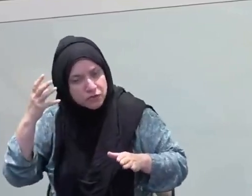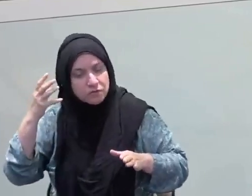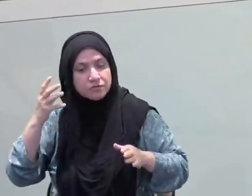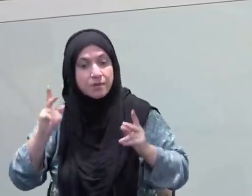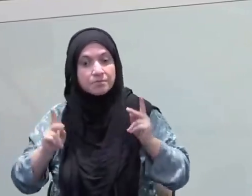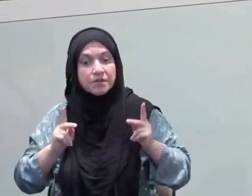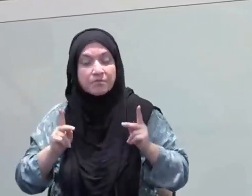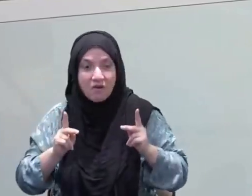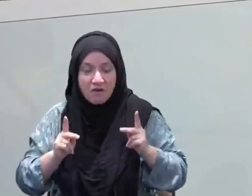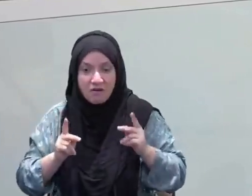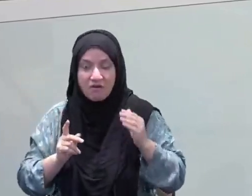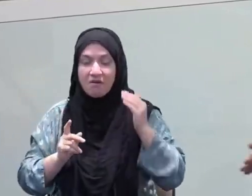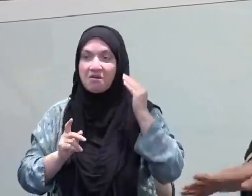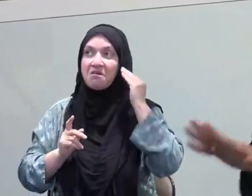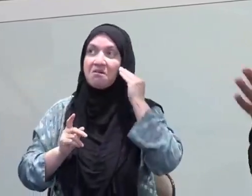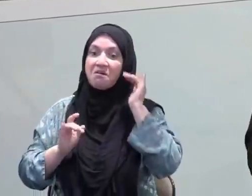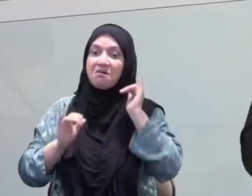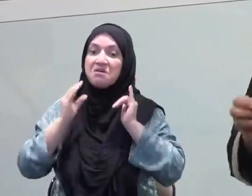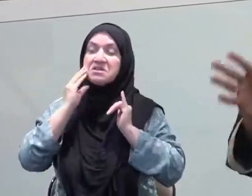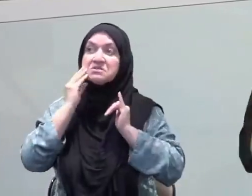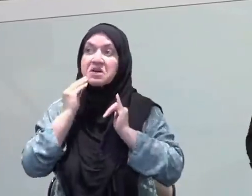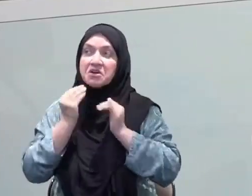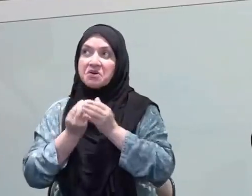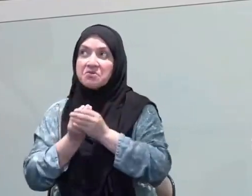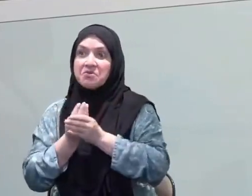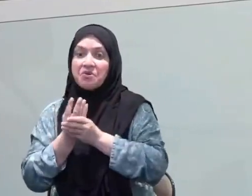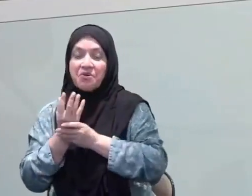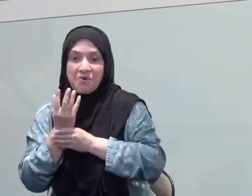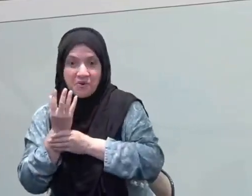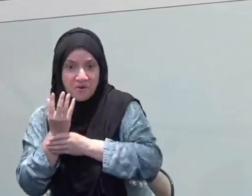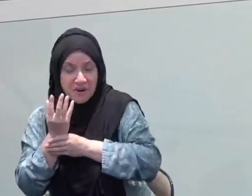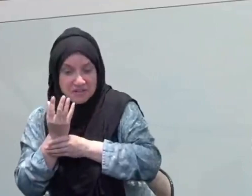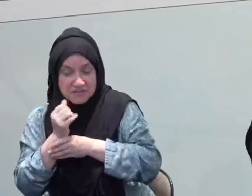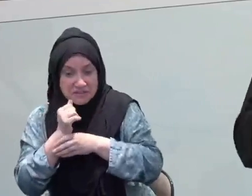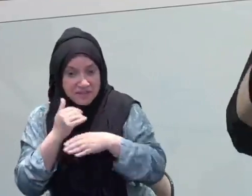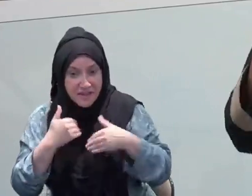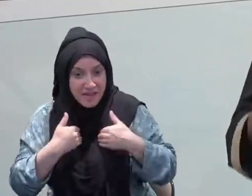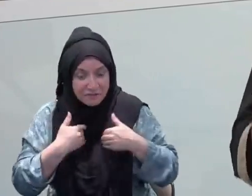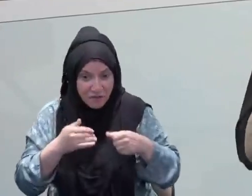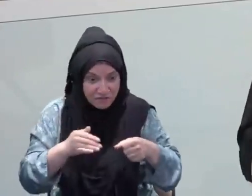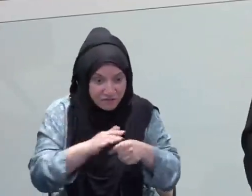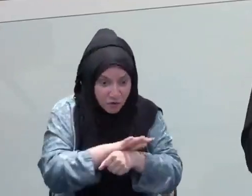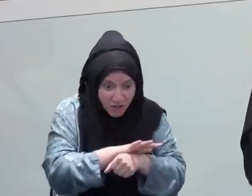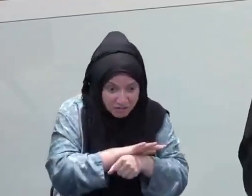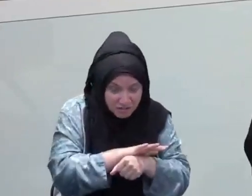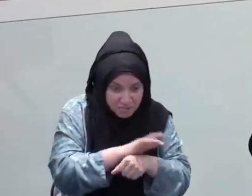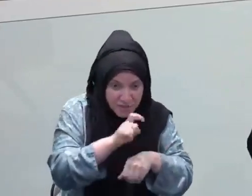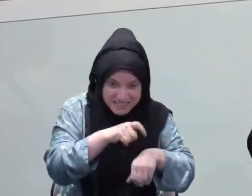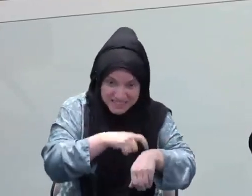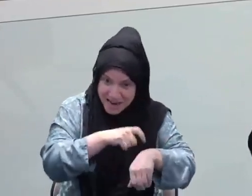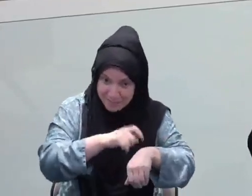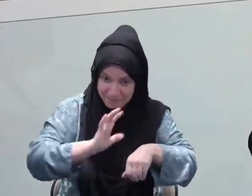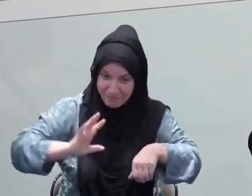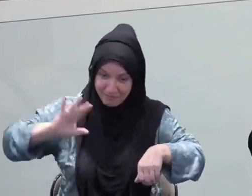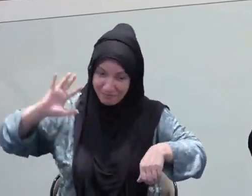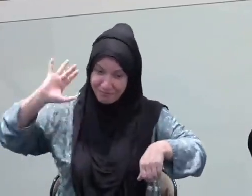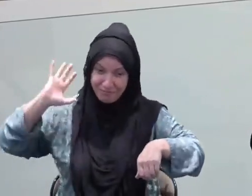were not used to fasting. They had a day or two or some days before, but they were not used to this idea of fasting in succession.